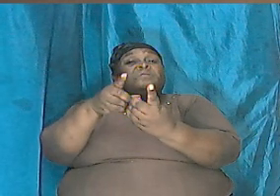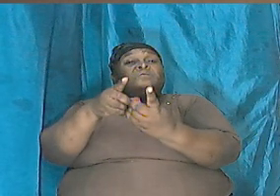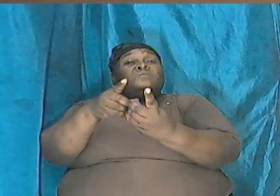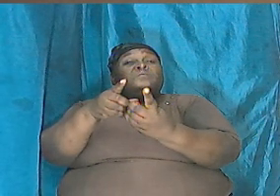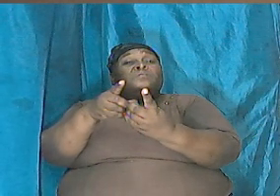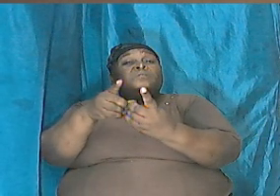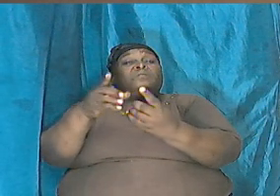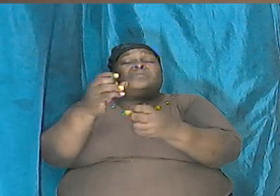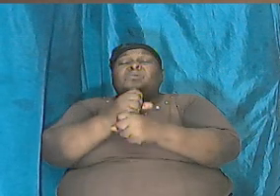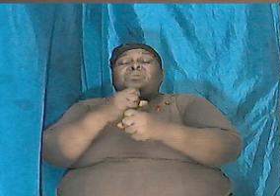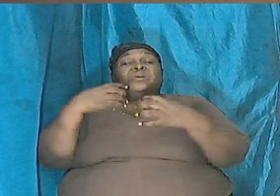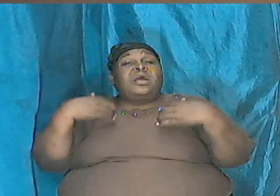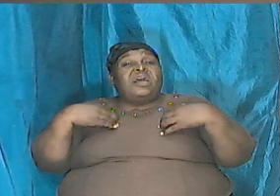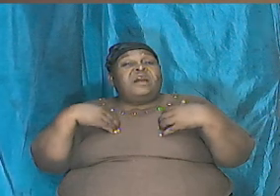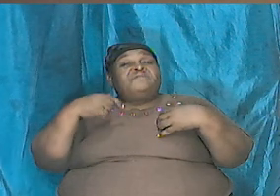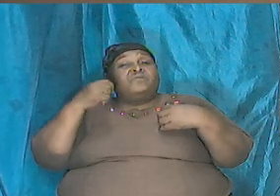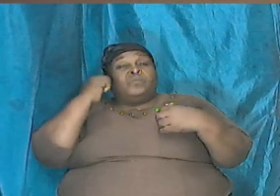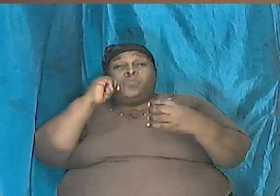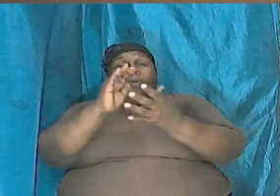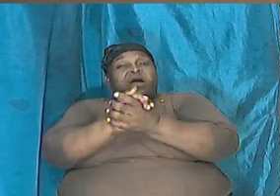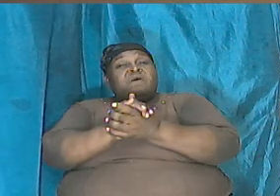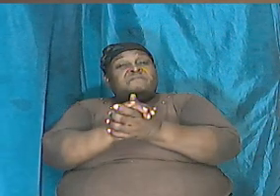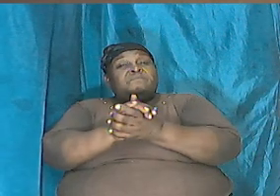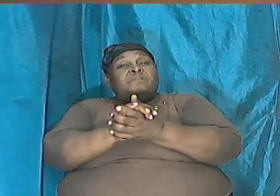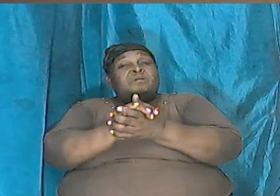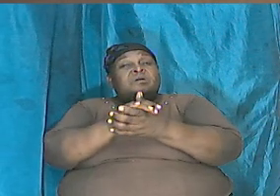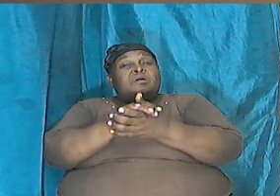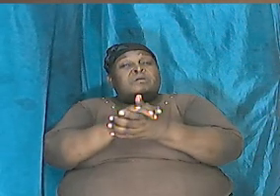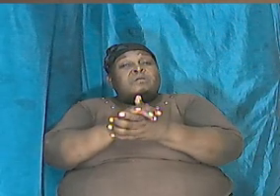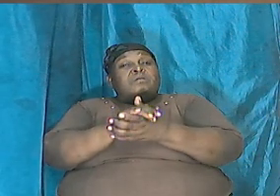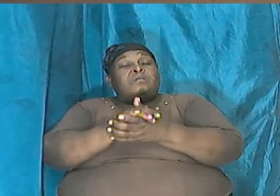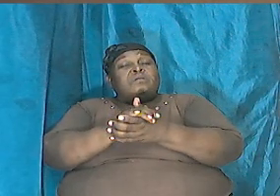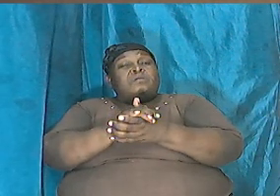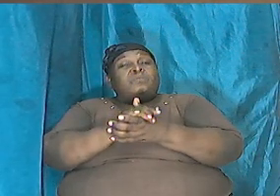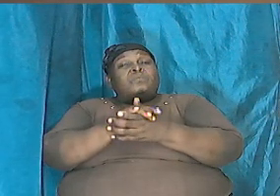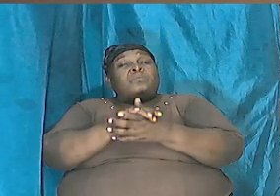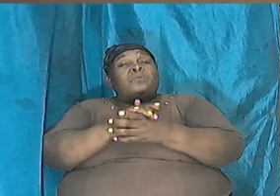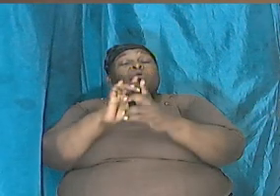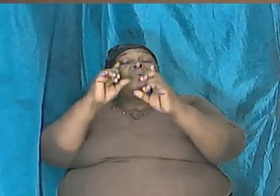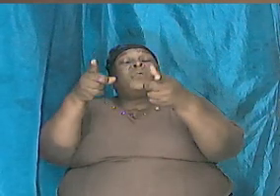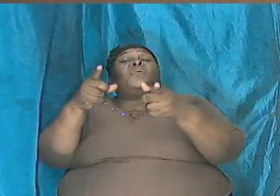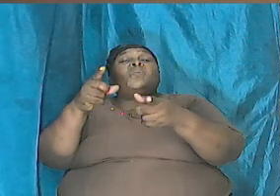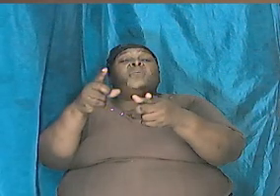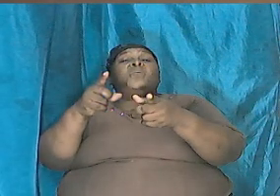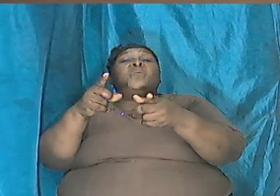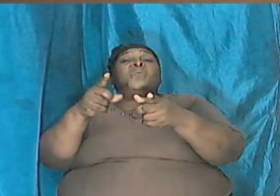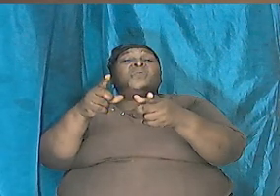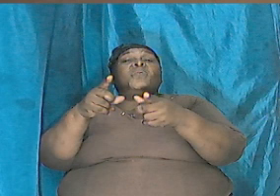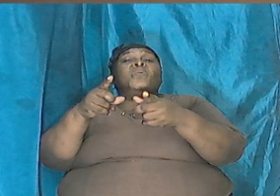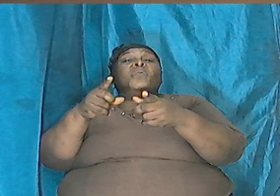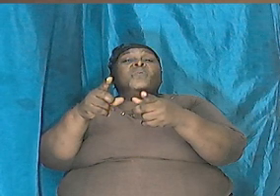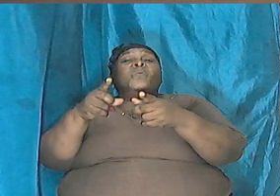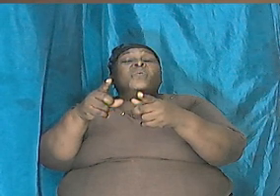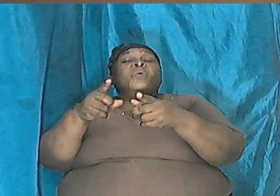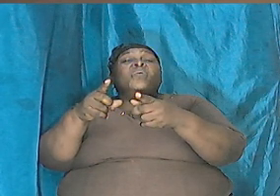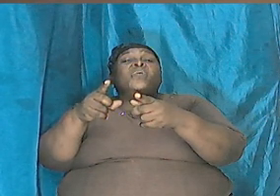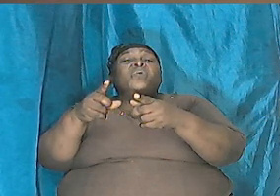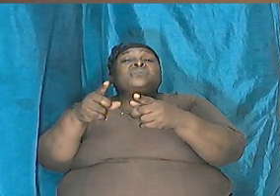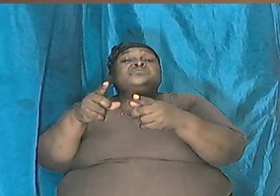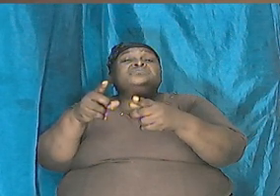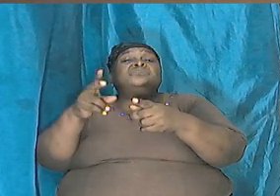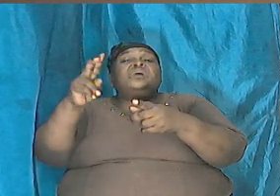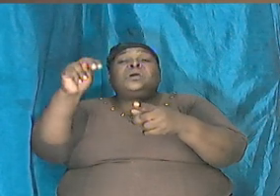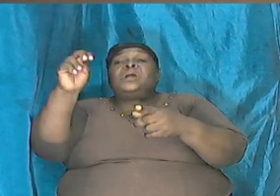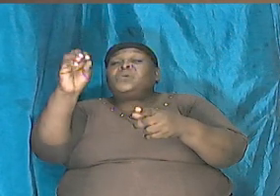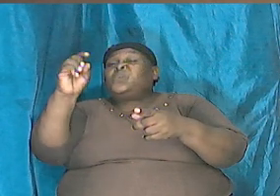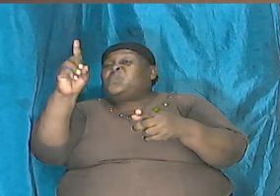his wife which he did from before and it is when they went to Nod that they had sexual activity and